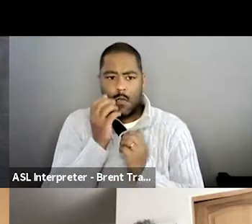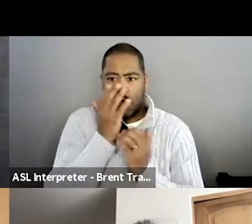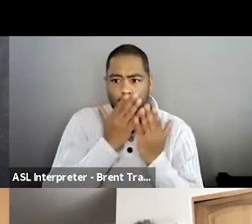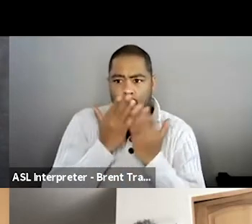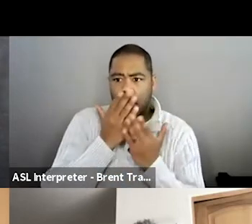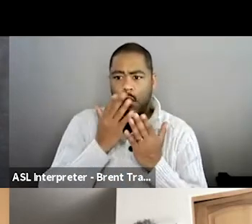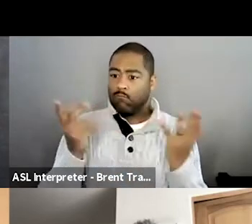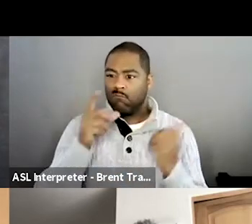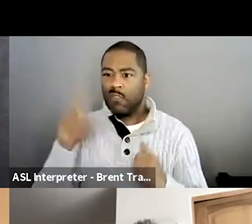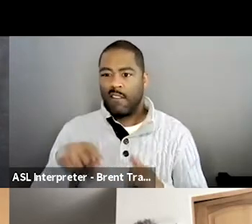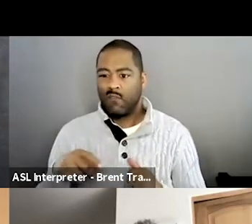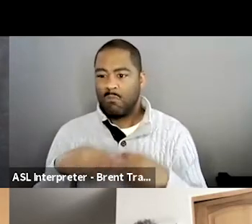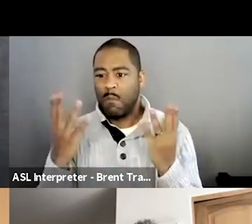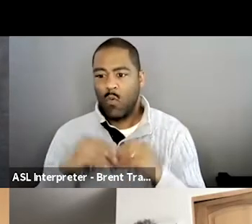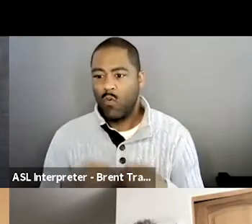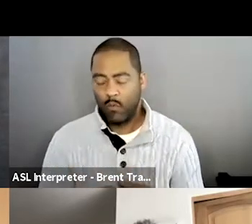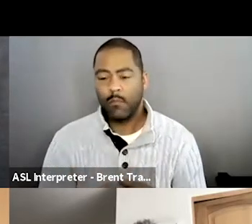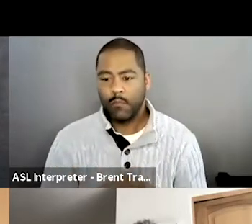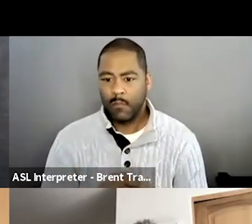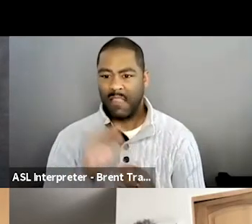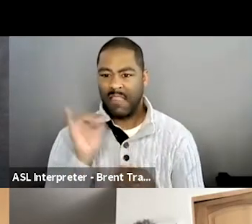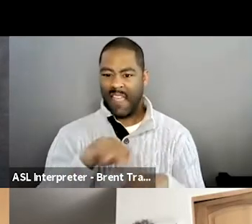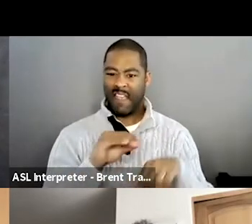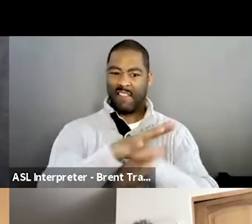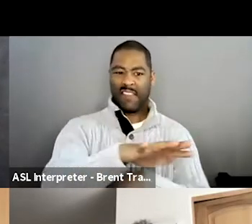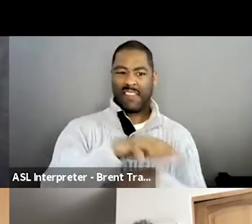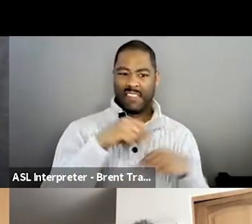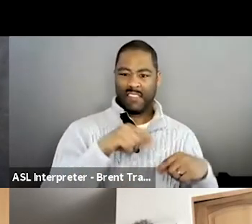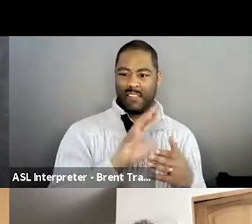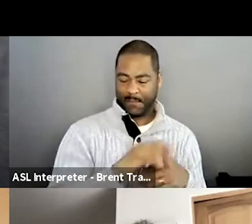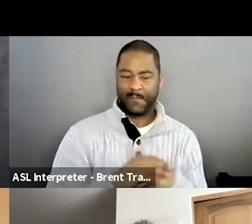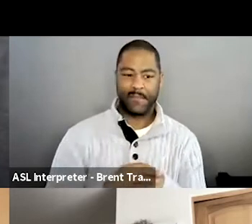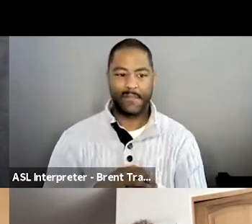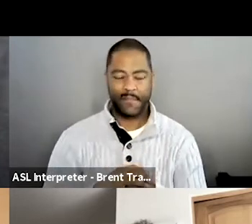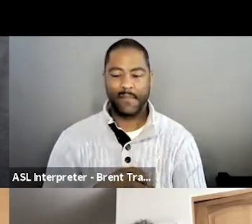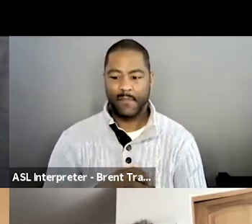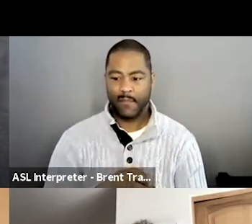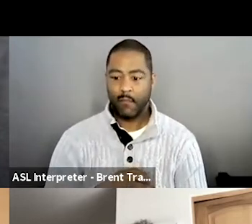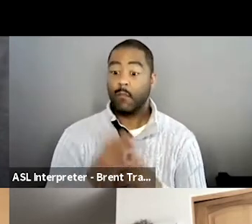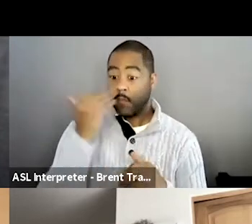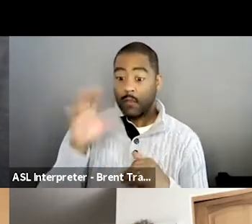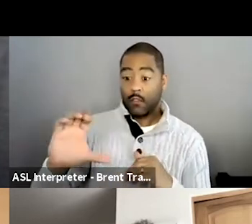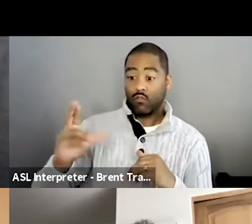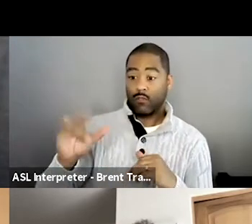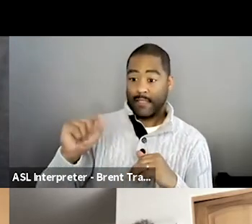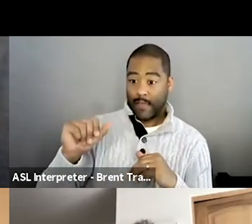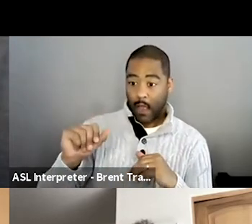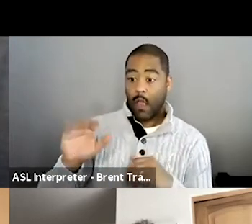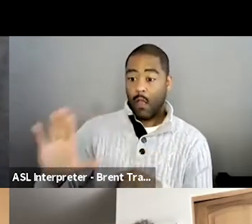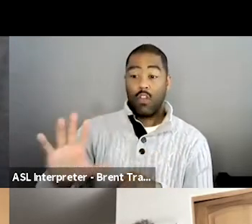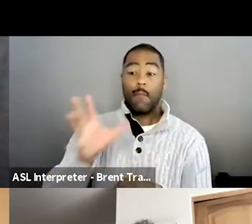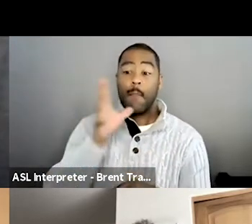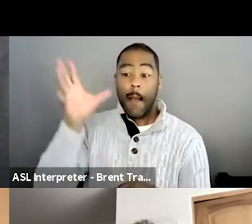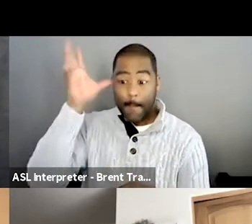mom or dad, you know, mom, mom and dad have their, their disabilities. Christina has no